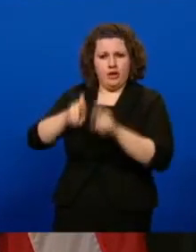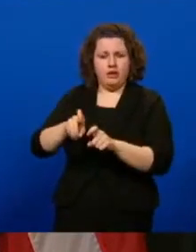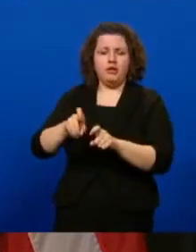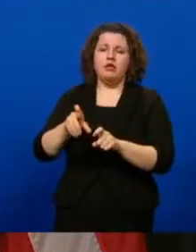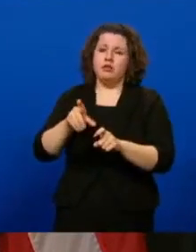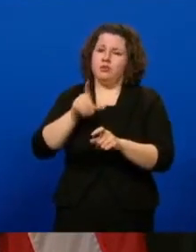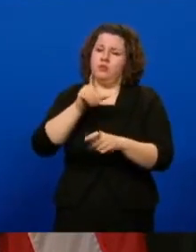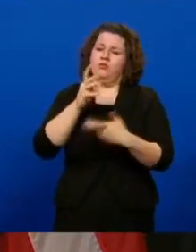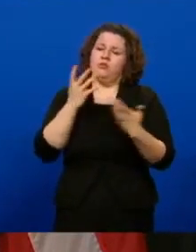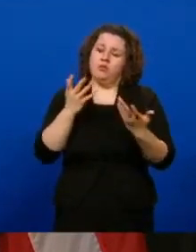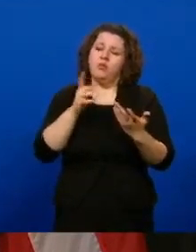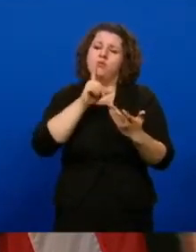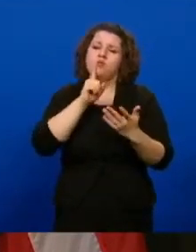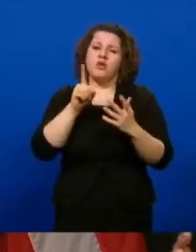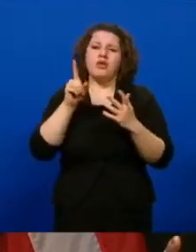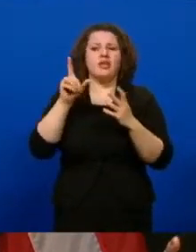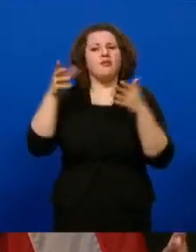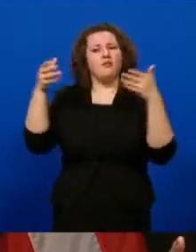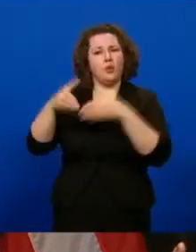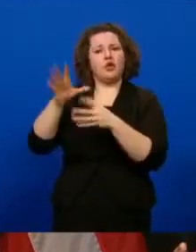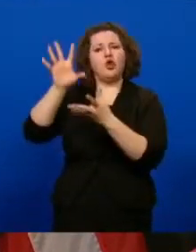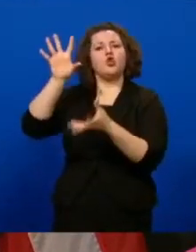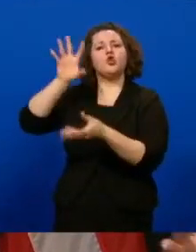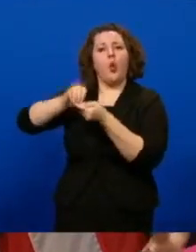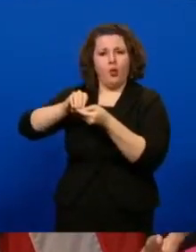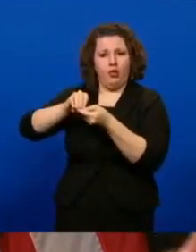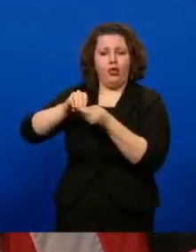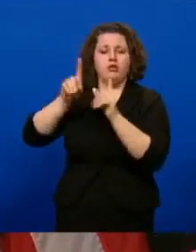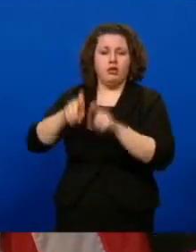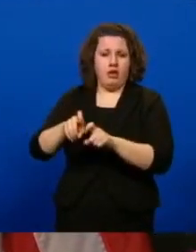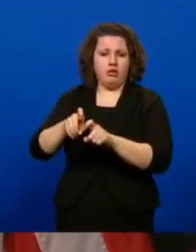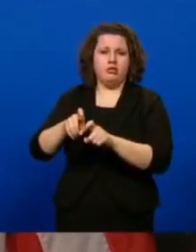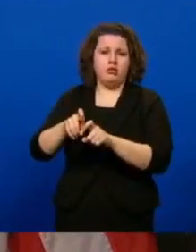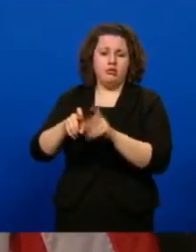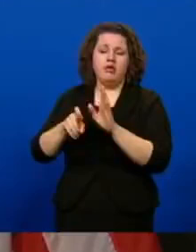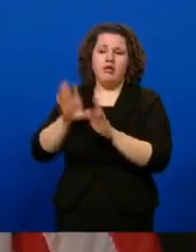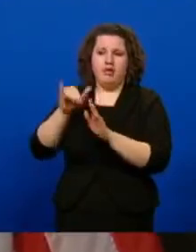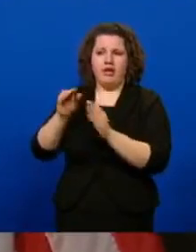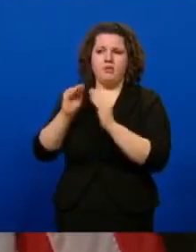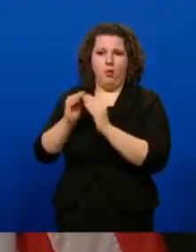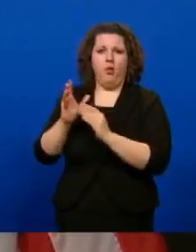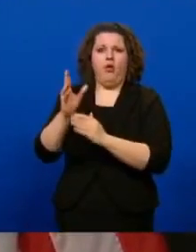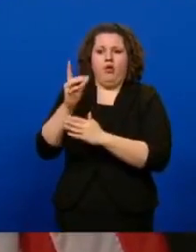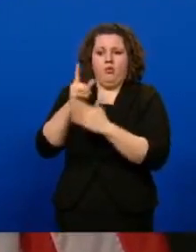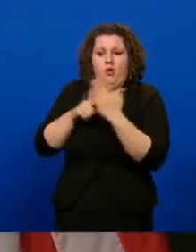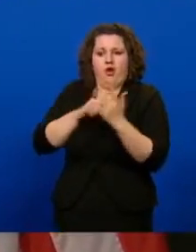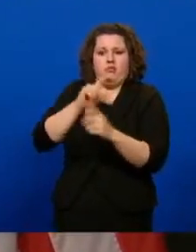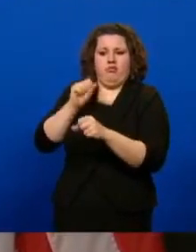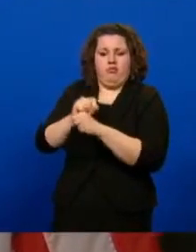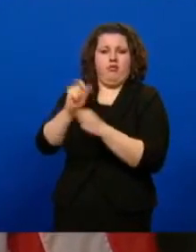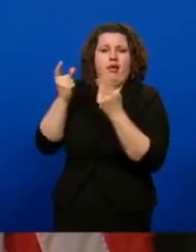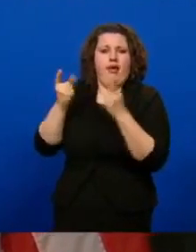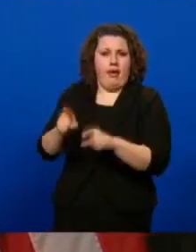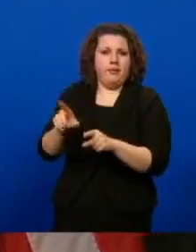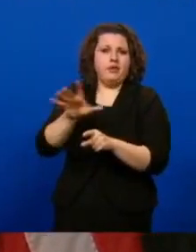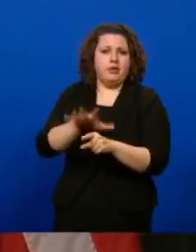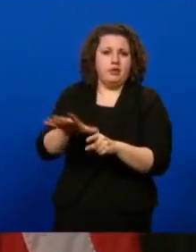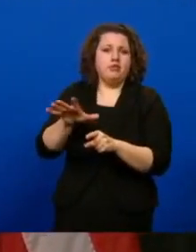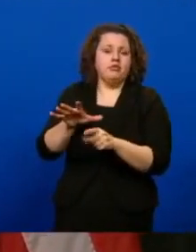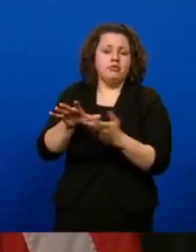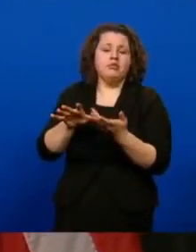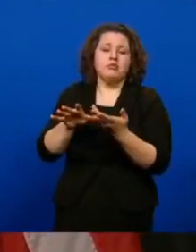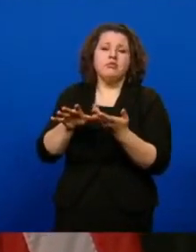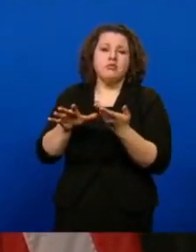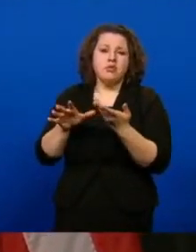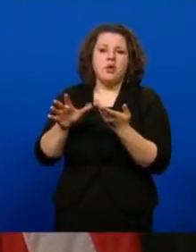really need to focus on total test again because that's more a reality of what's actually taking place today when